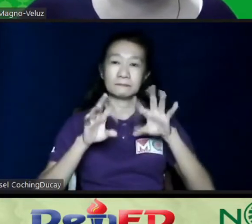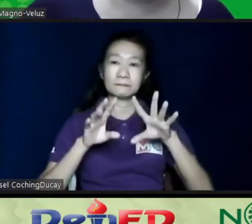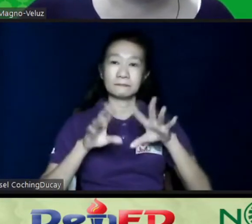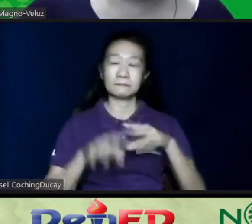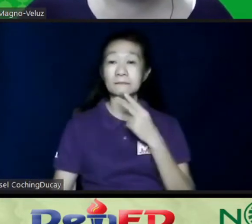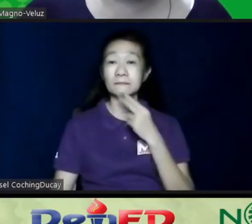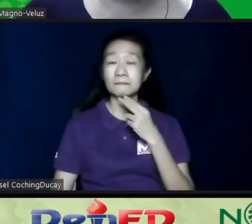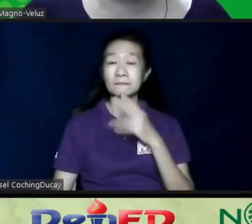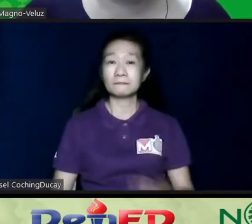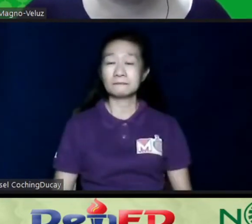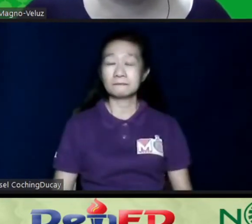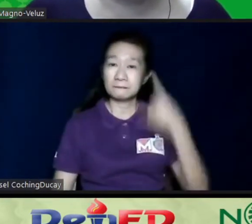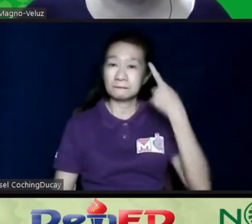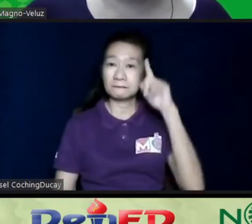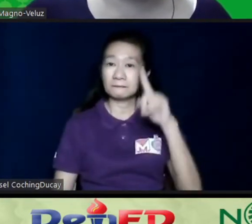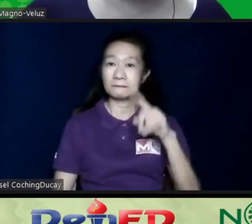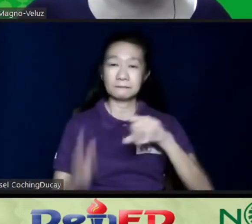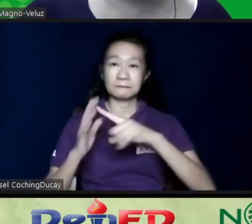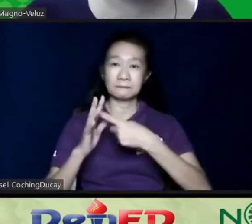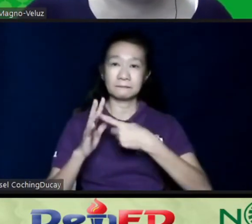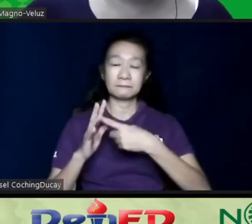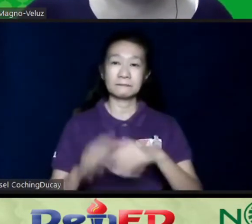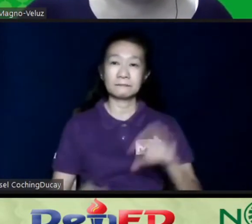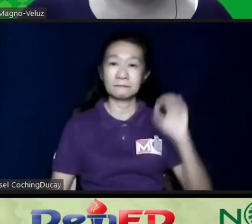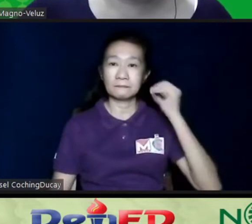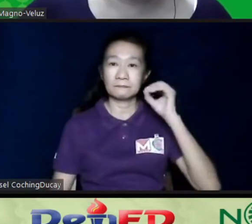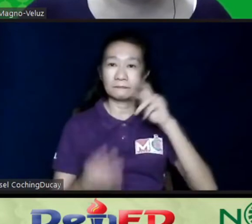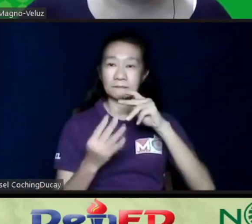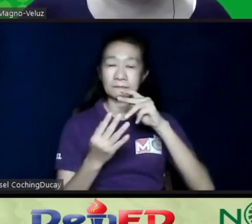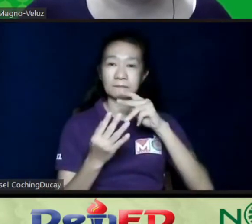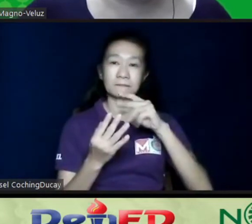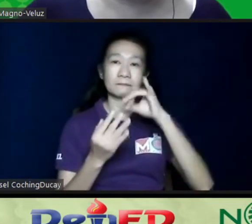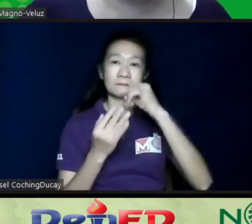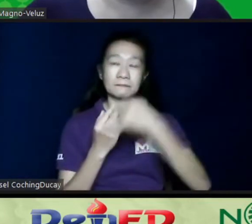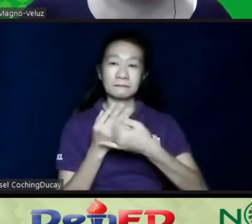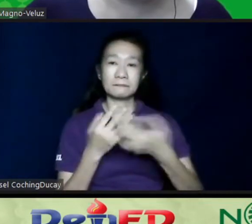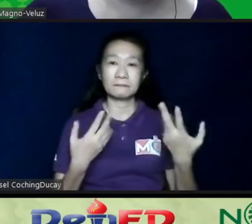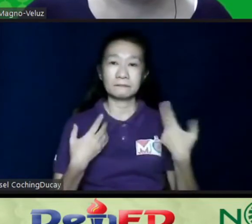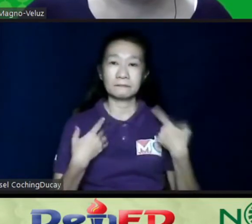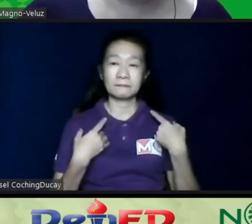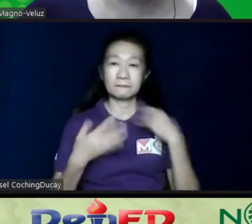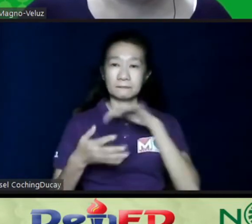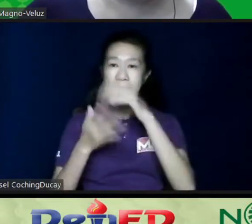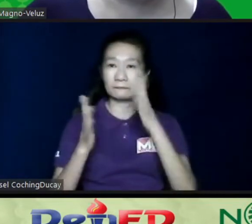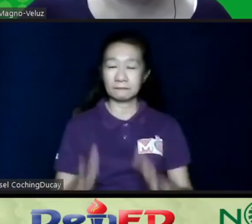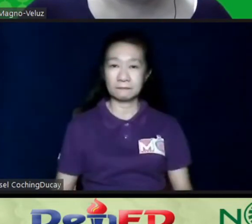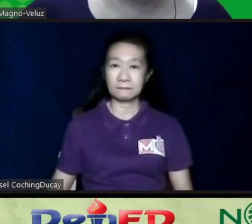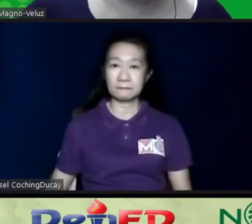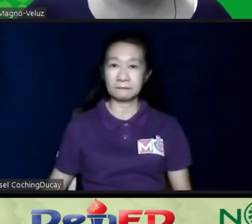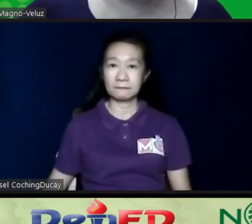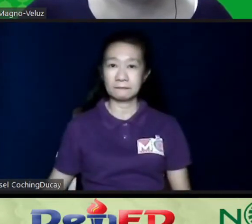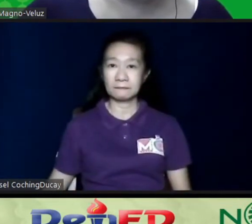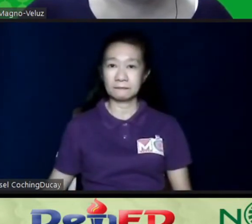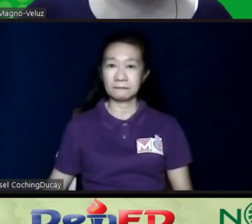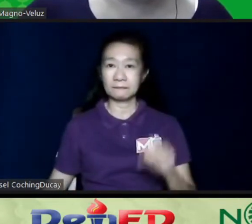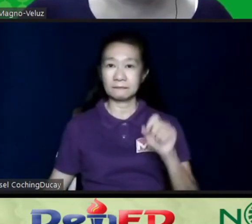kasi for the pilot run of the Orange Project, we had the students sell